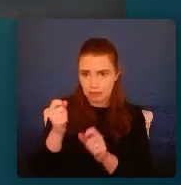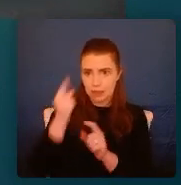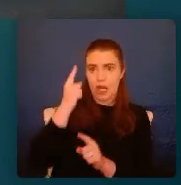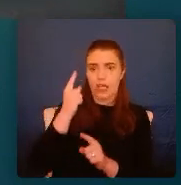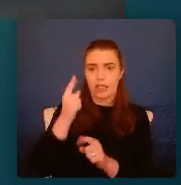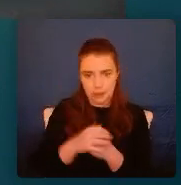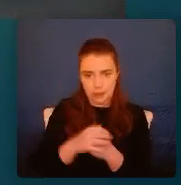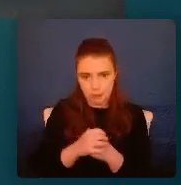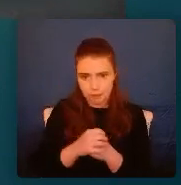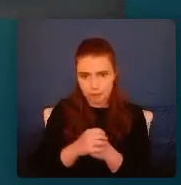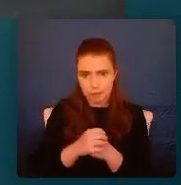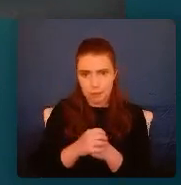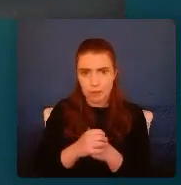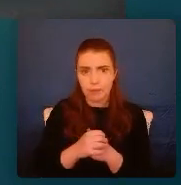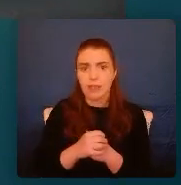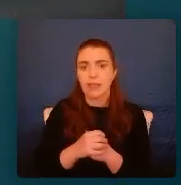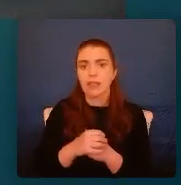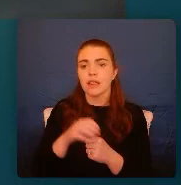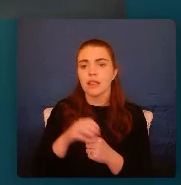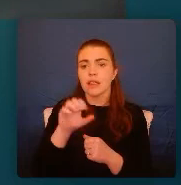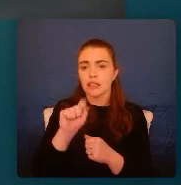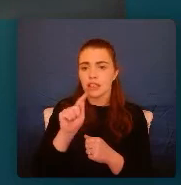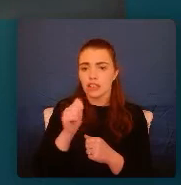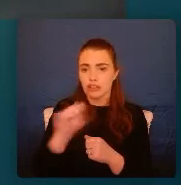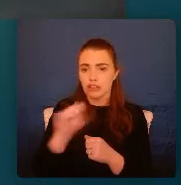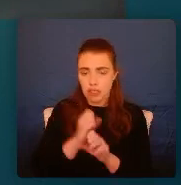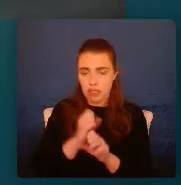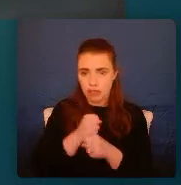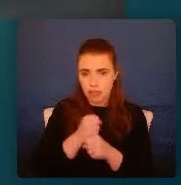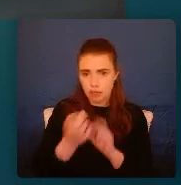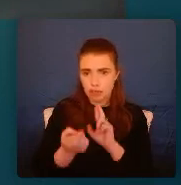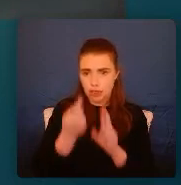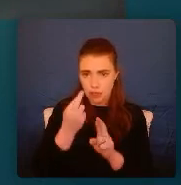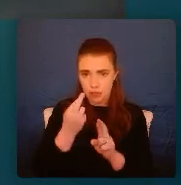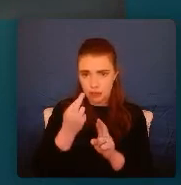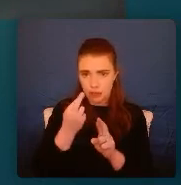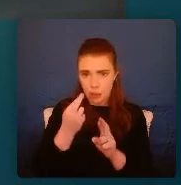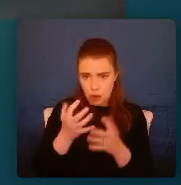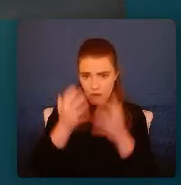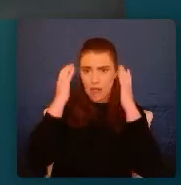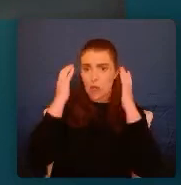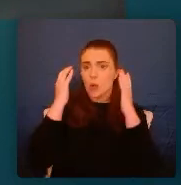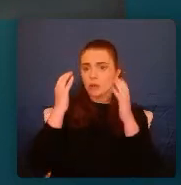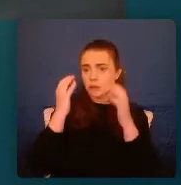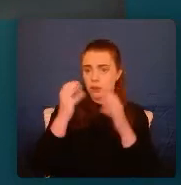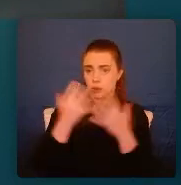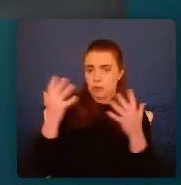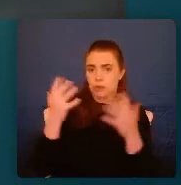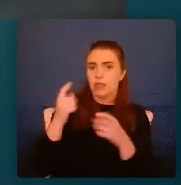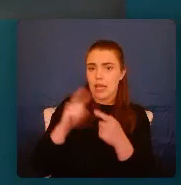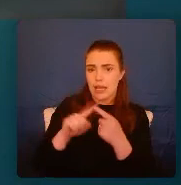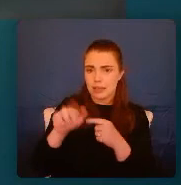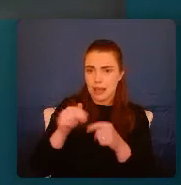Constant activation of the stress response overloads developing systems with serious, lifelong consequences for the child.